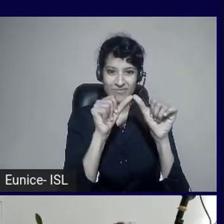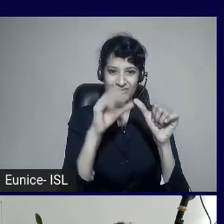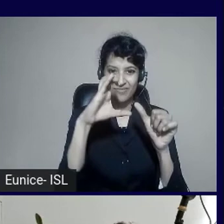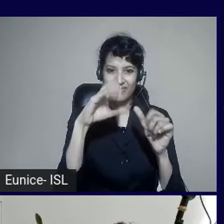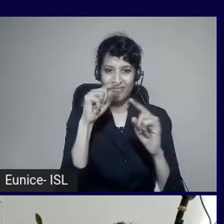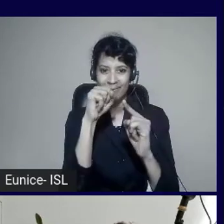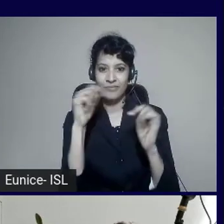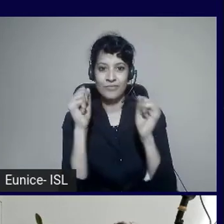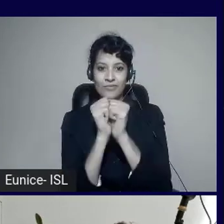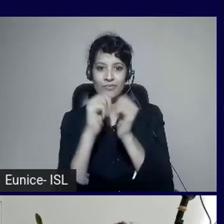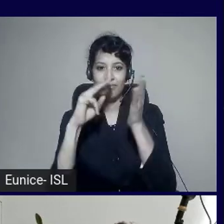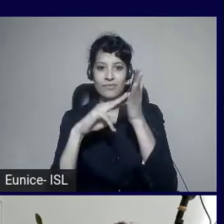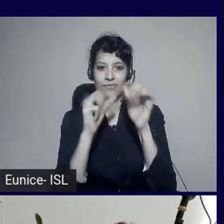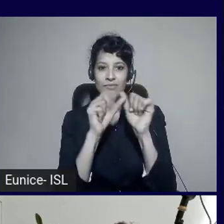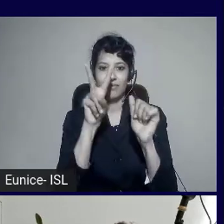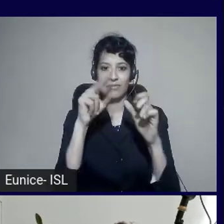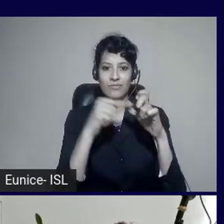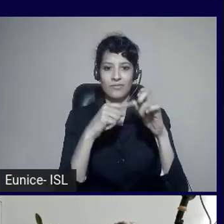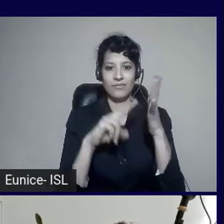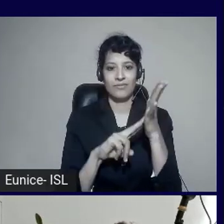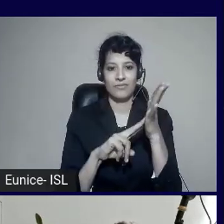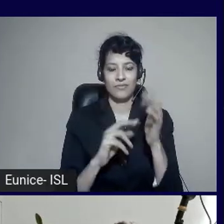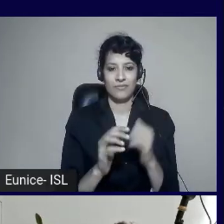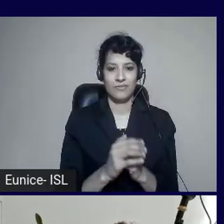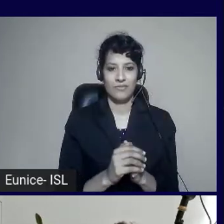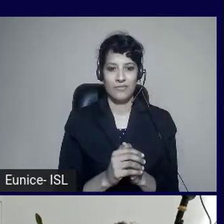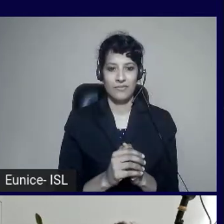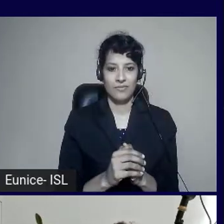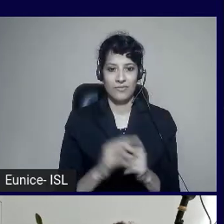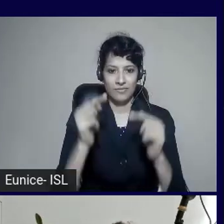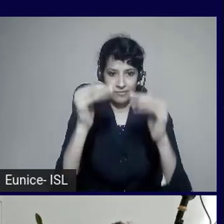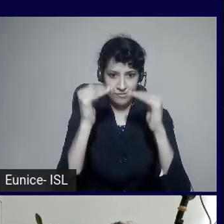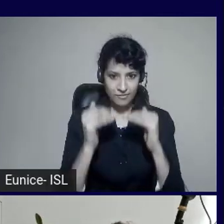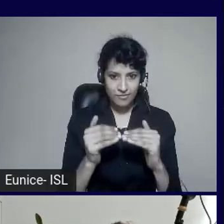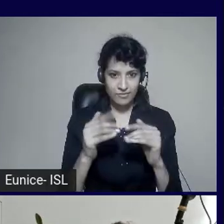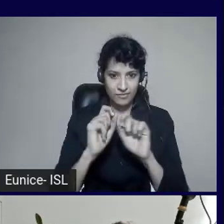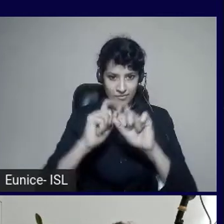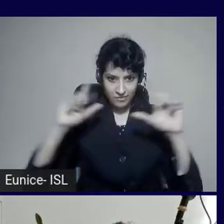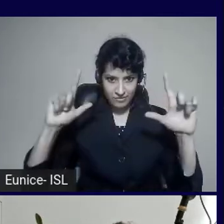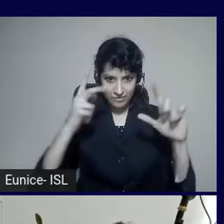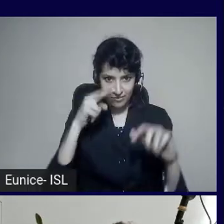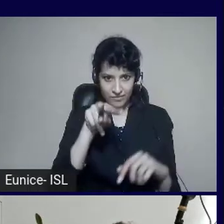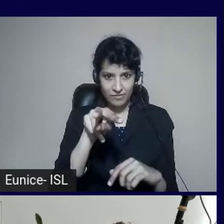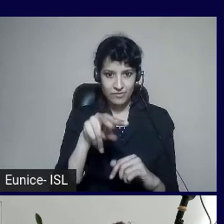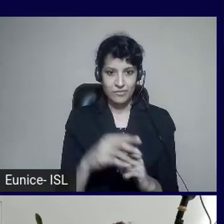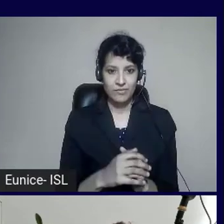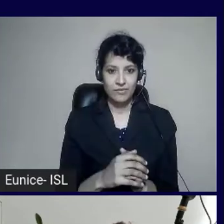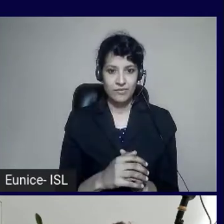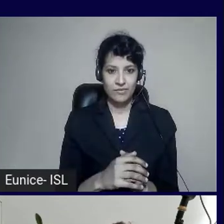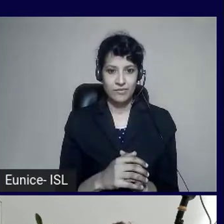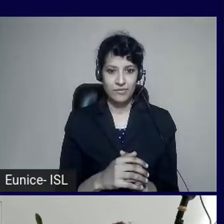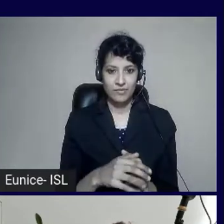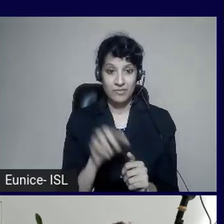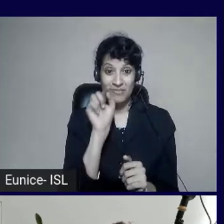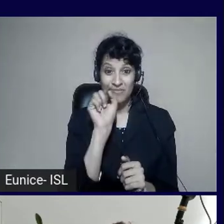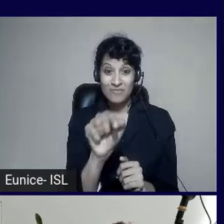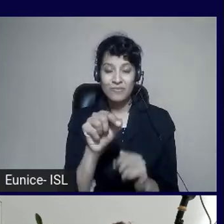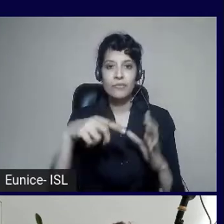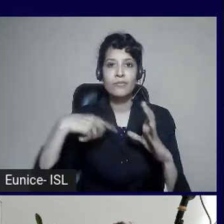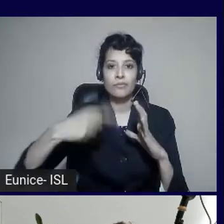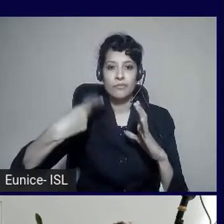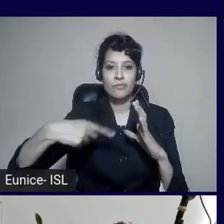And I can just go in. And go into my view here. And it's going to run a build process.